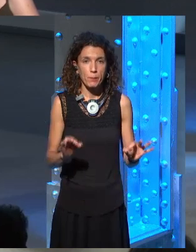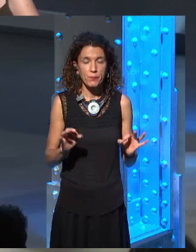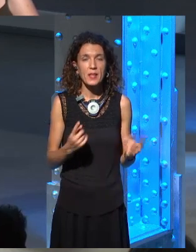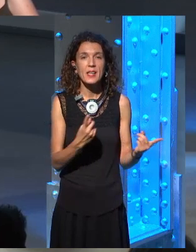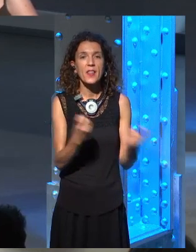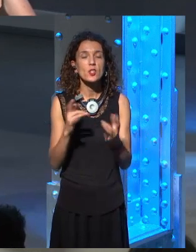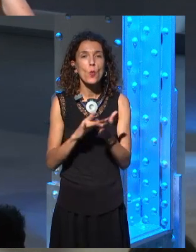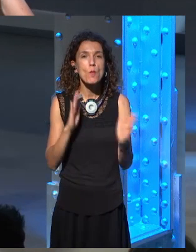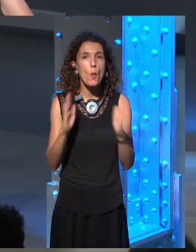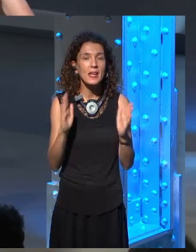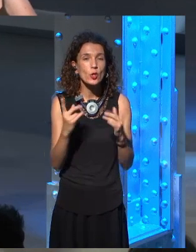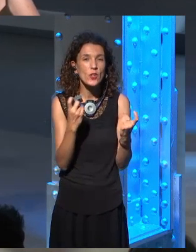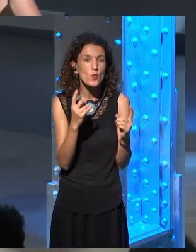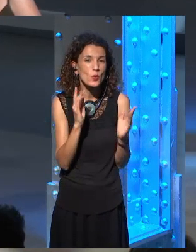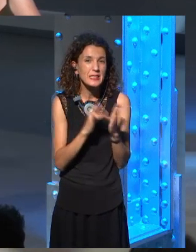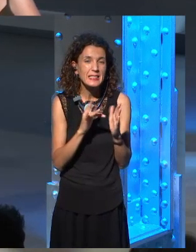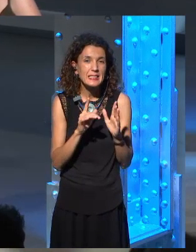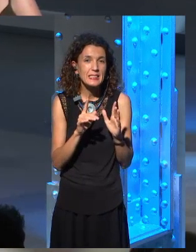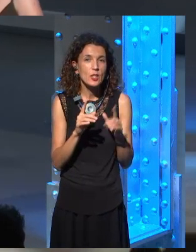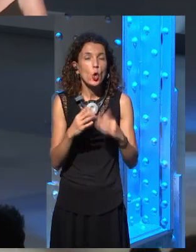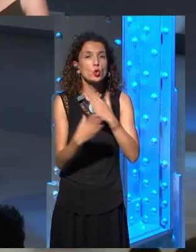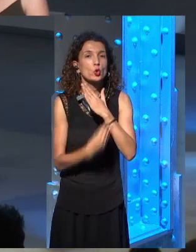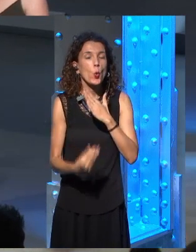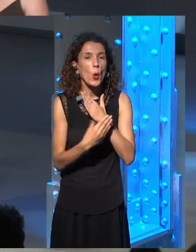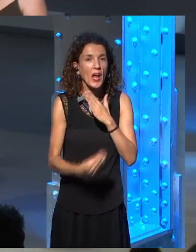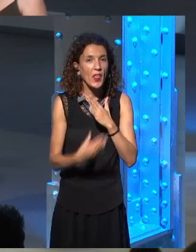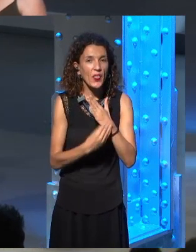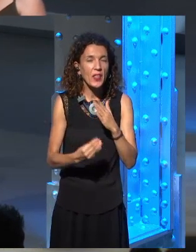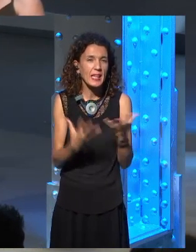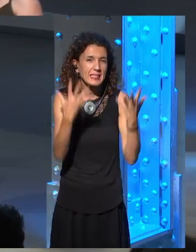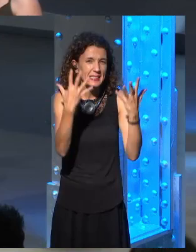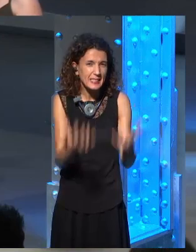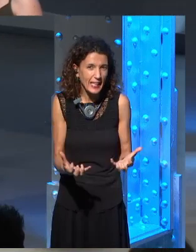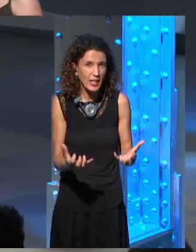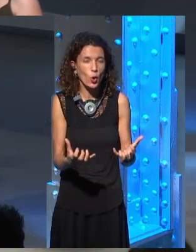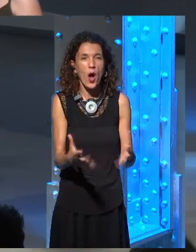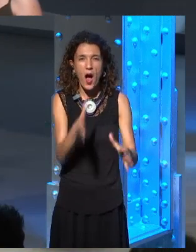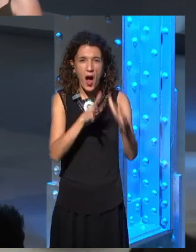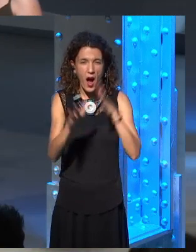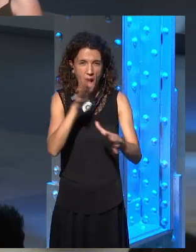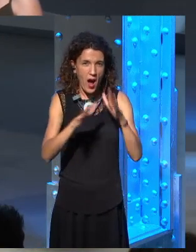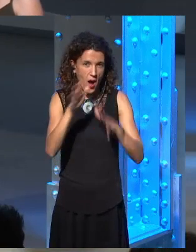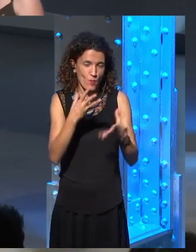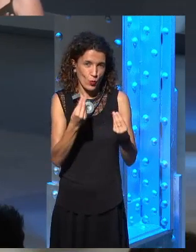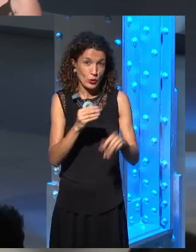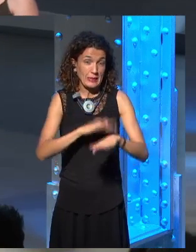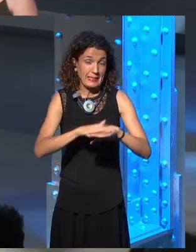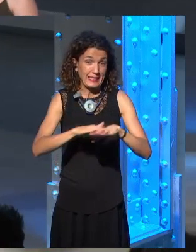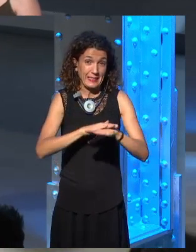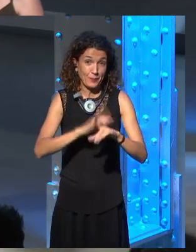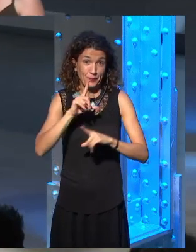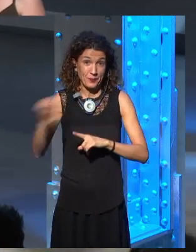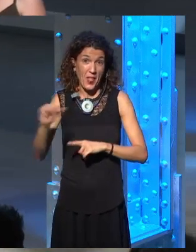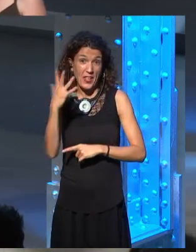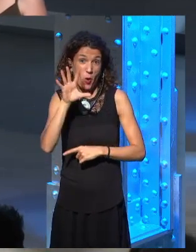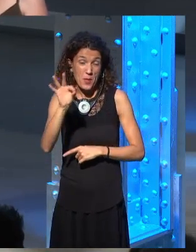I need to, uh, excuse myself for a few minutes. Sorry. It's been, I've been very distracted. will fill in for